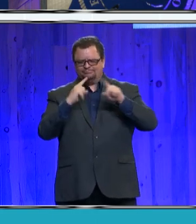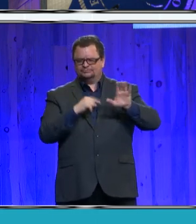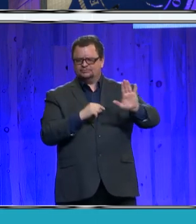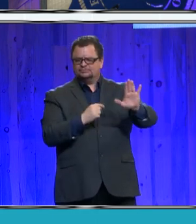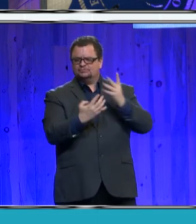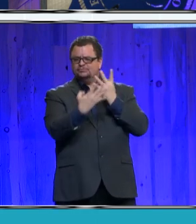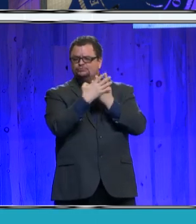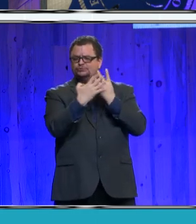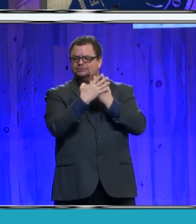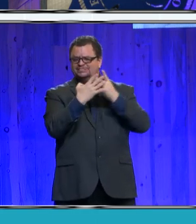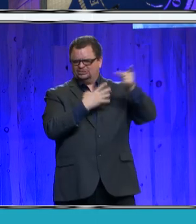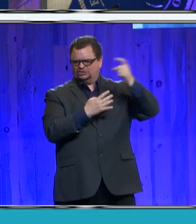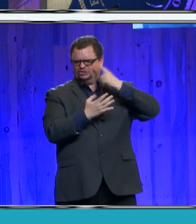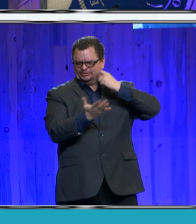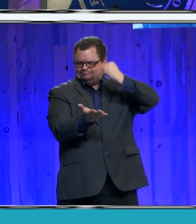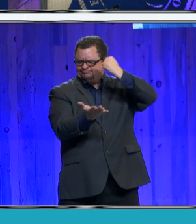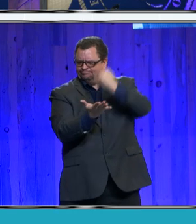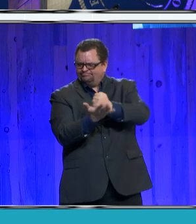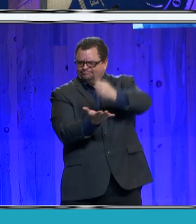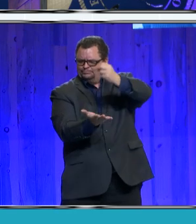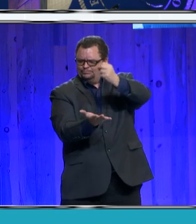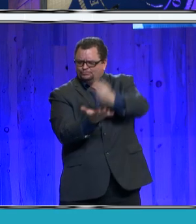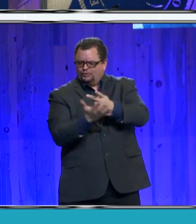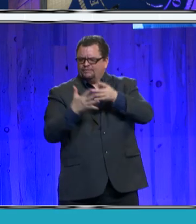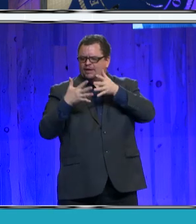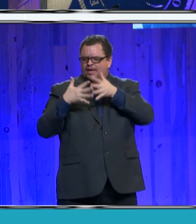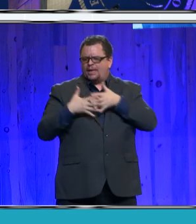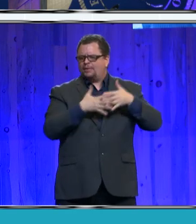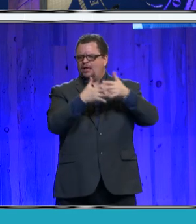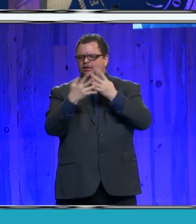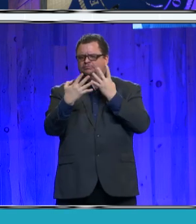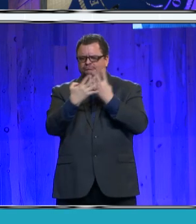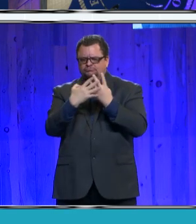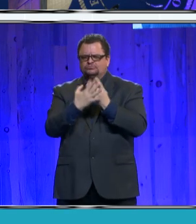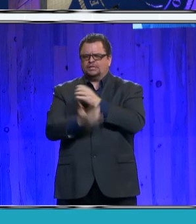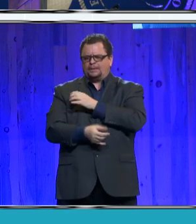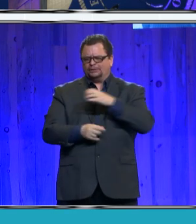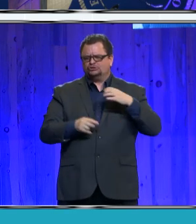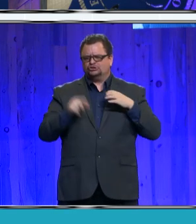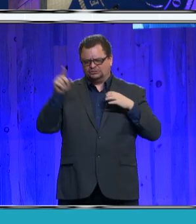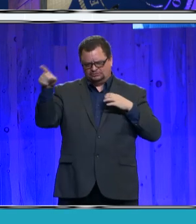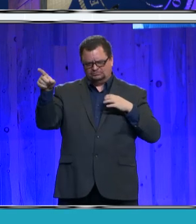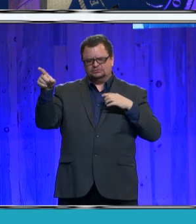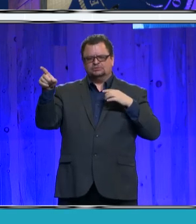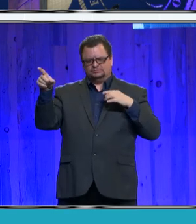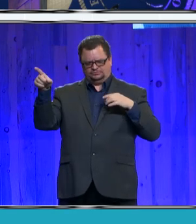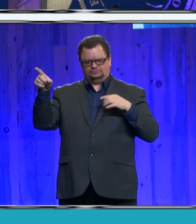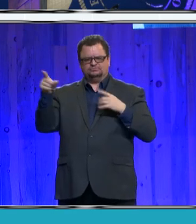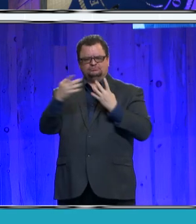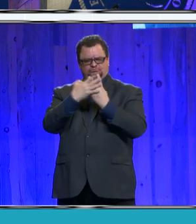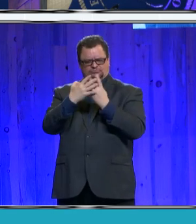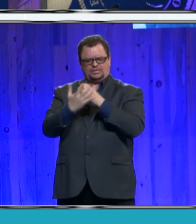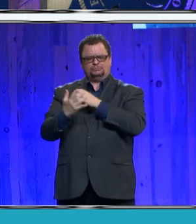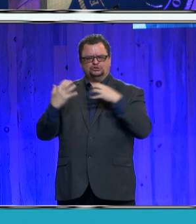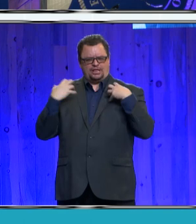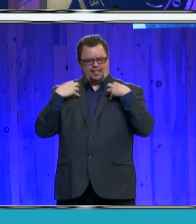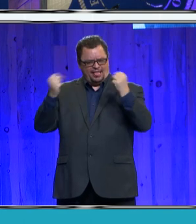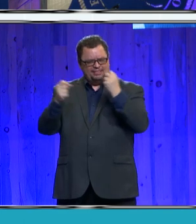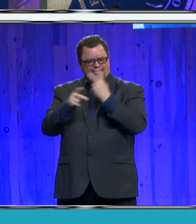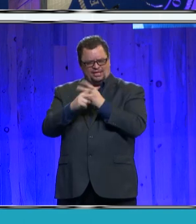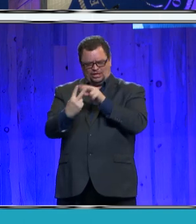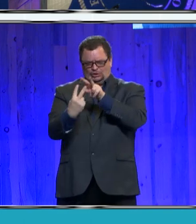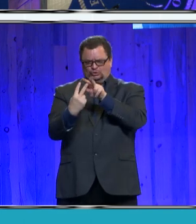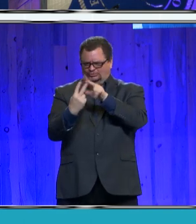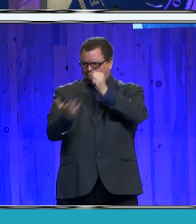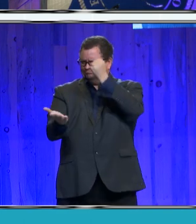American Correctional Association and the National Commission on Correctional Health Care. These accreditations recognize the dedication